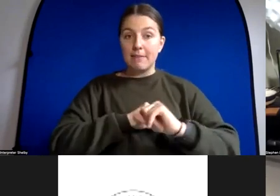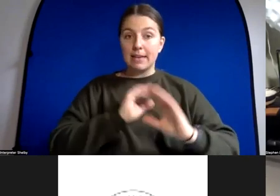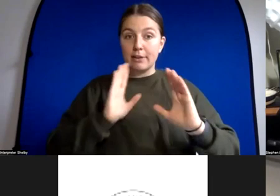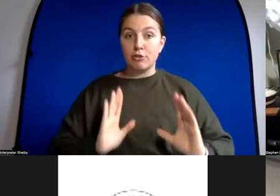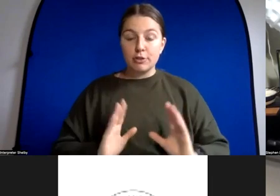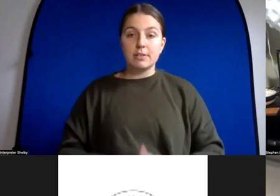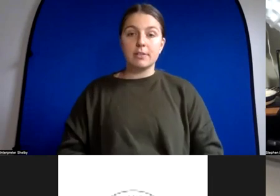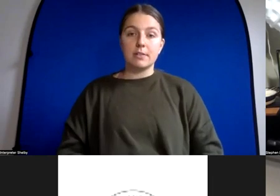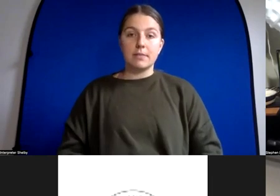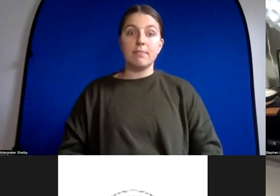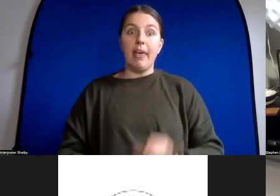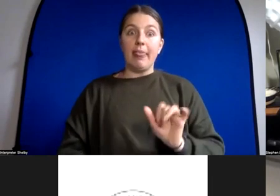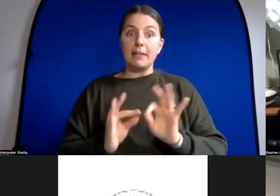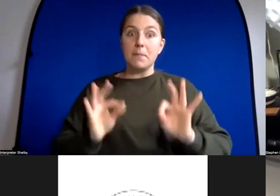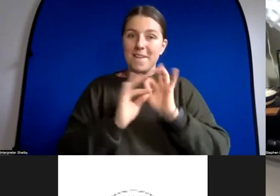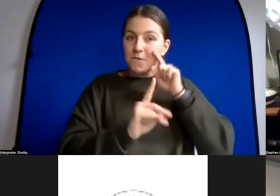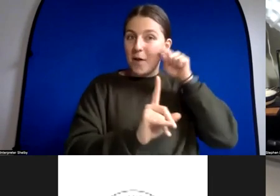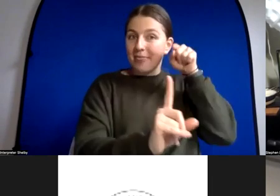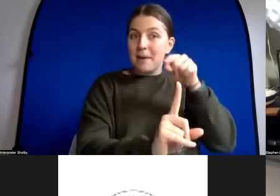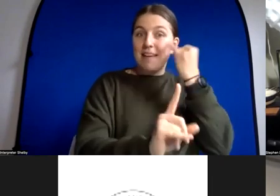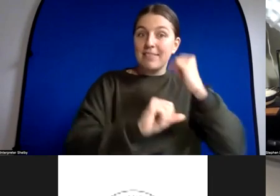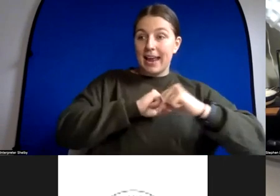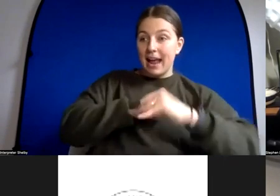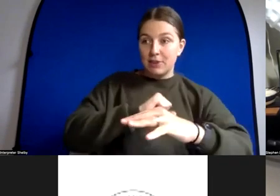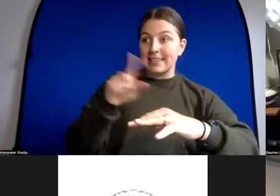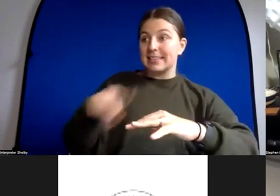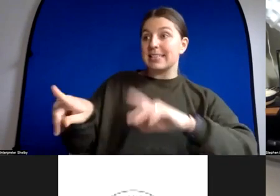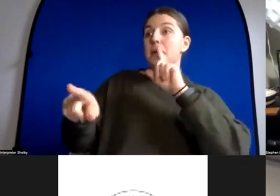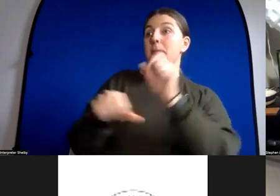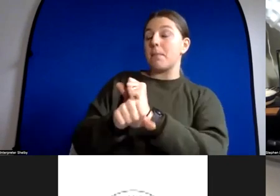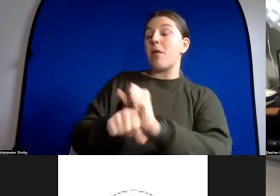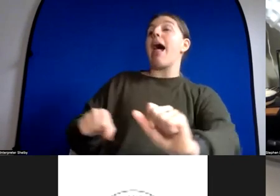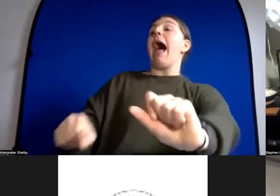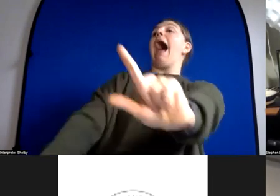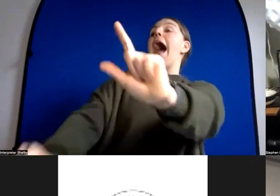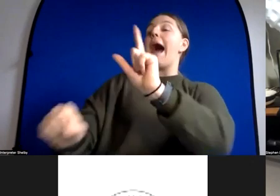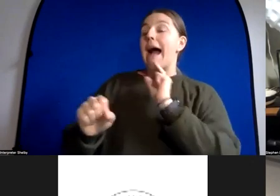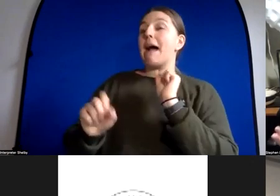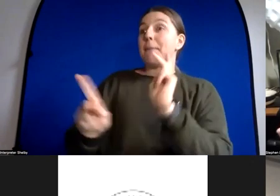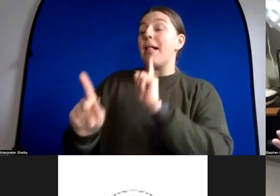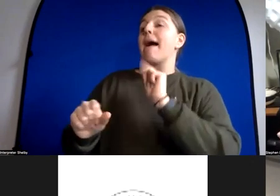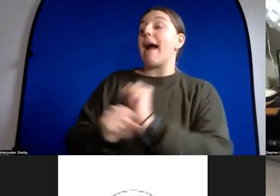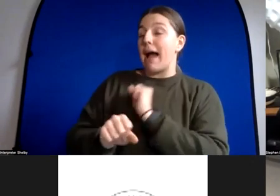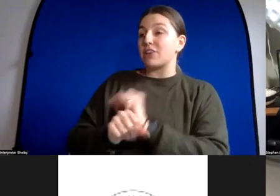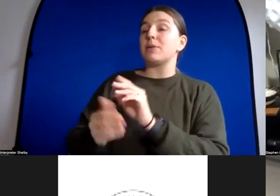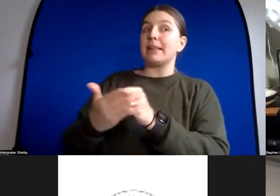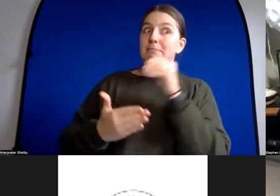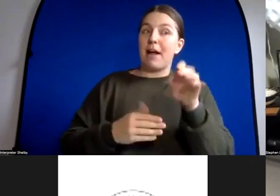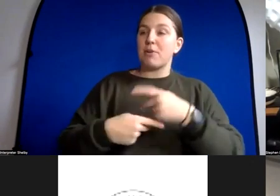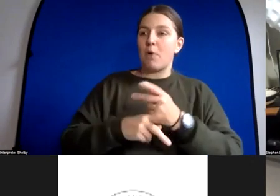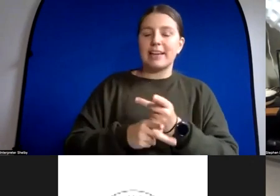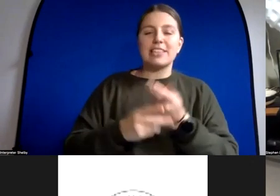what matters to them uh they they want these actionable followers and not these bot followers